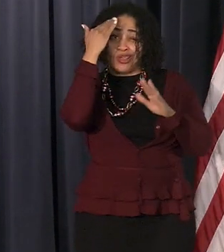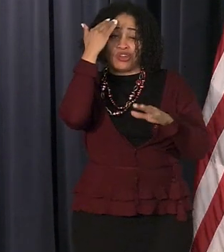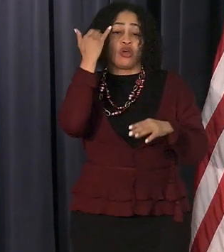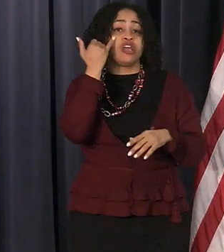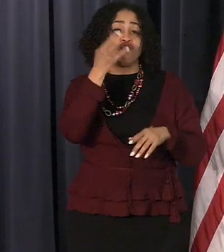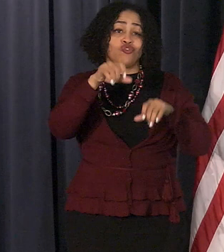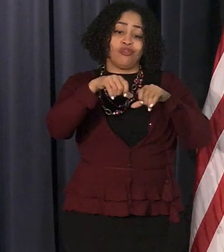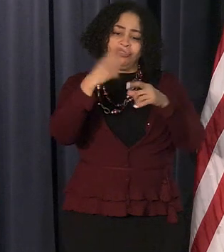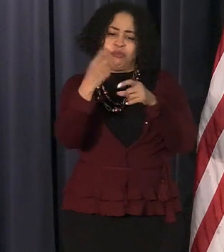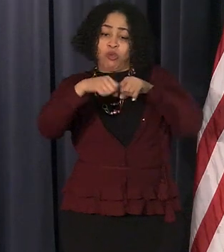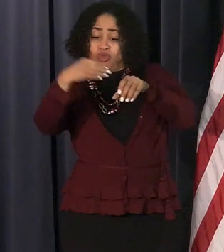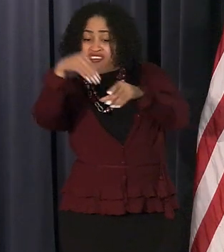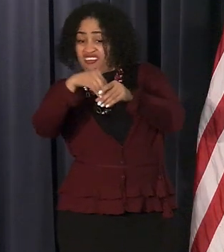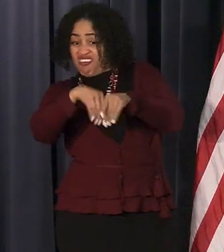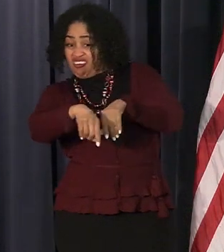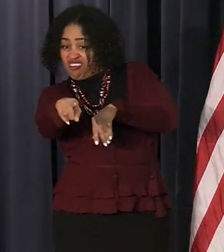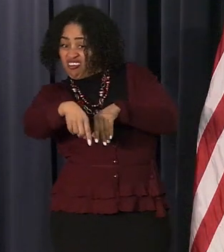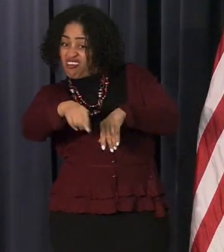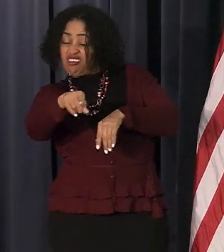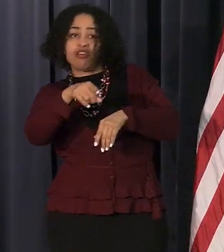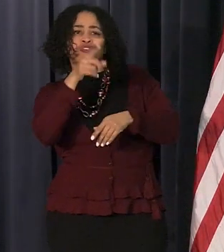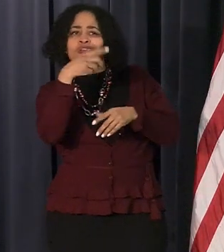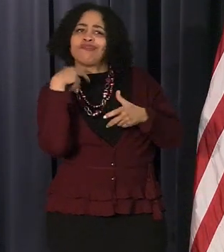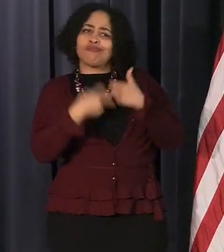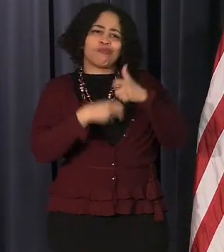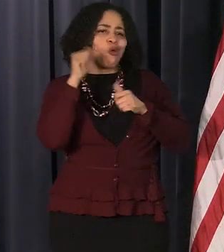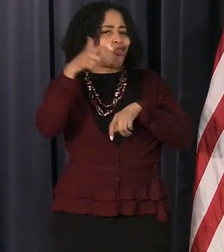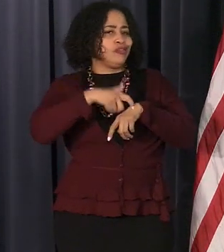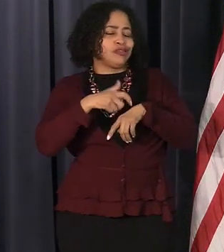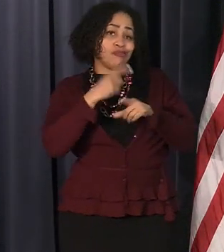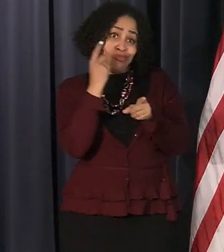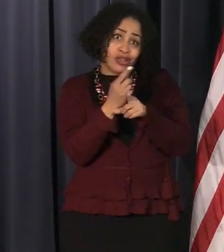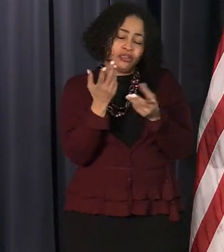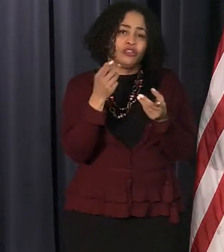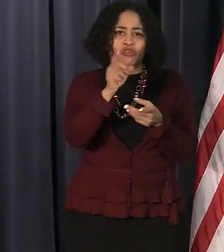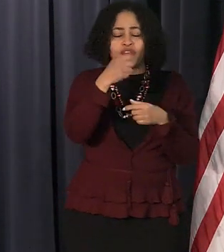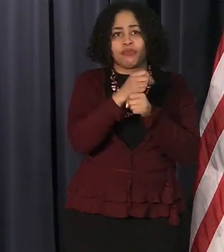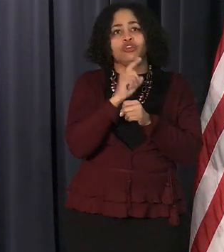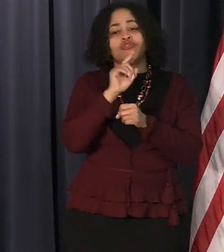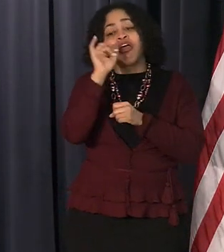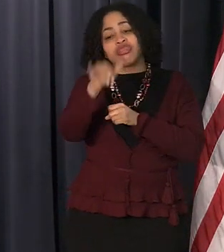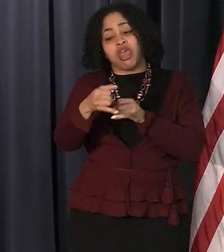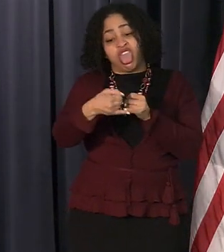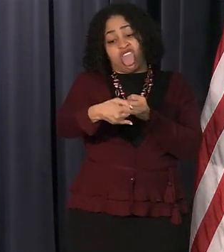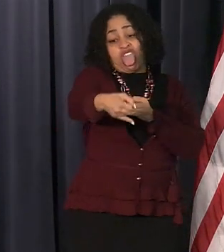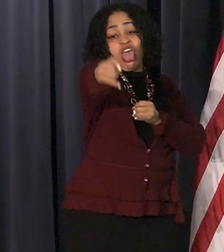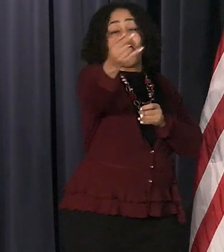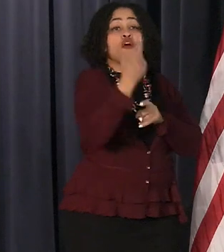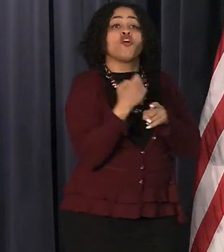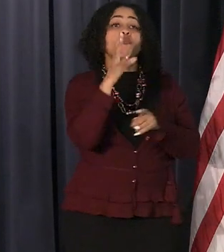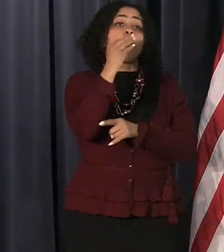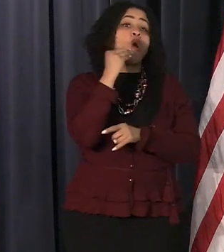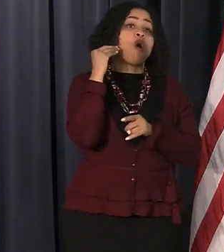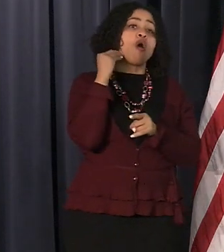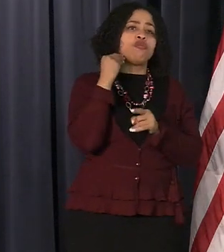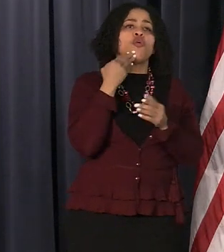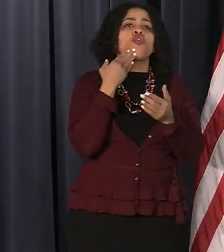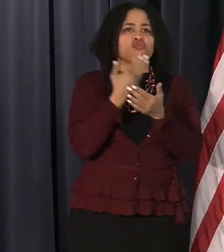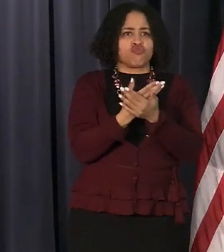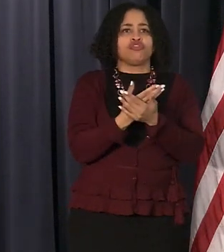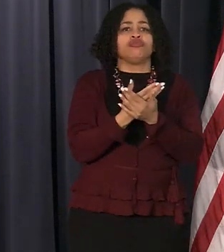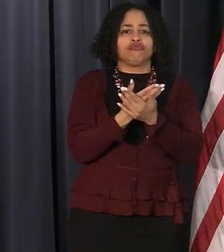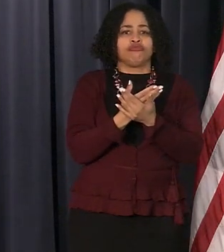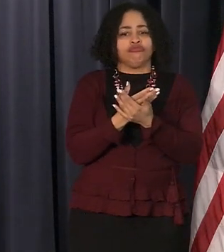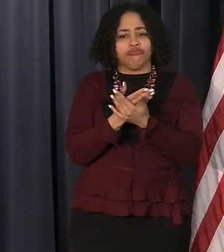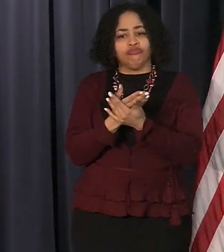property you've got problems all the time but we need to make sure that the line uh running from the house is in good shape